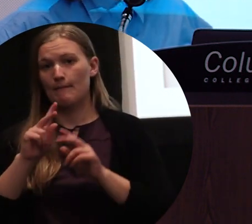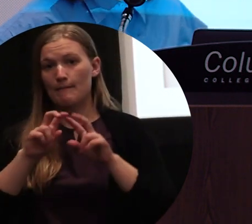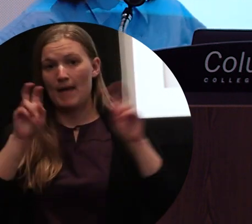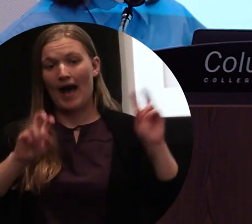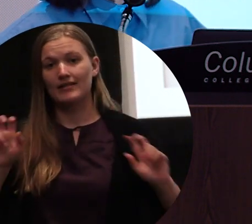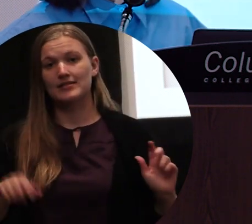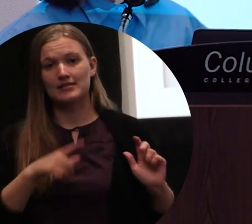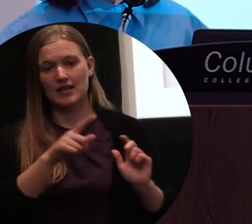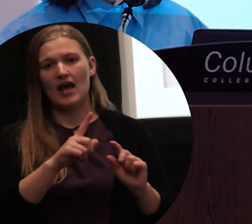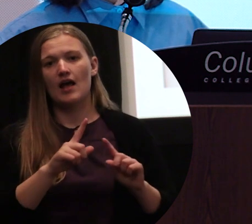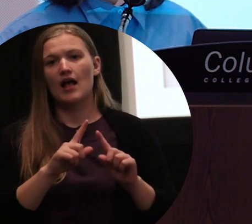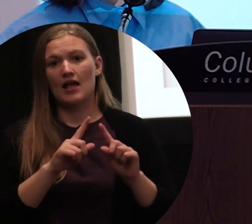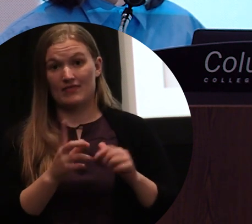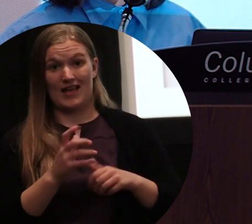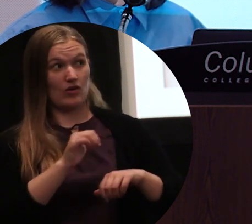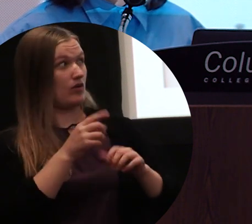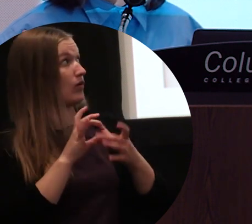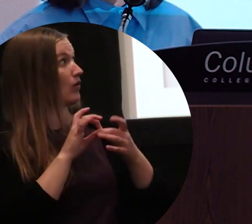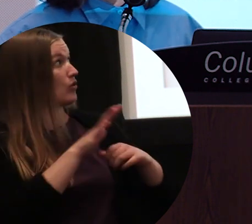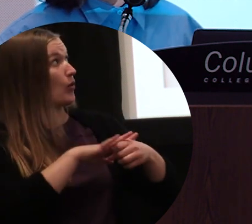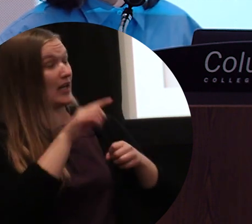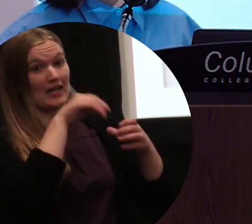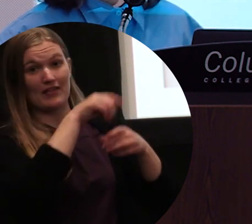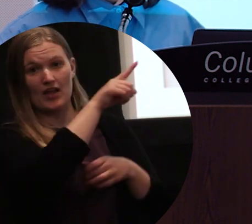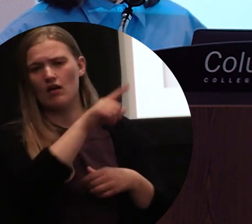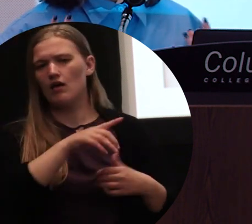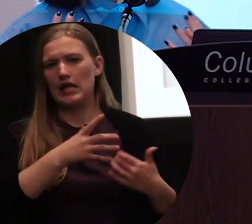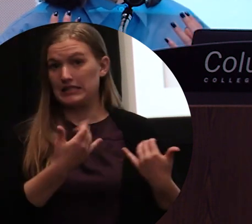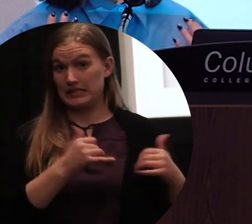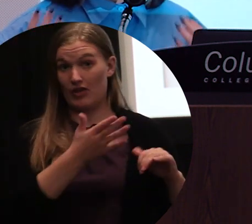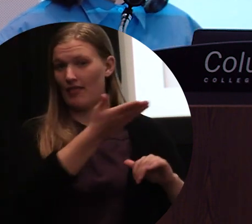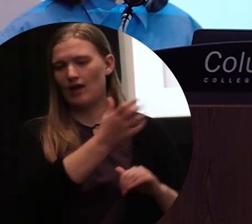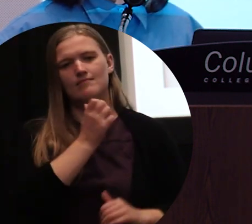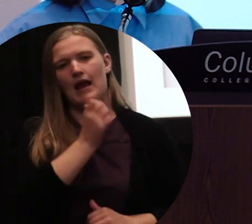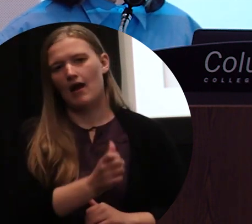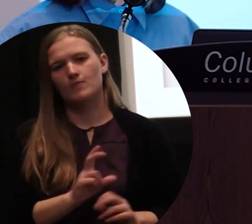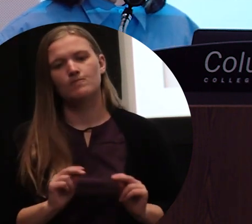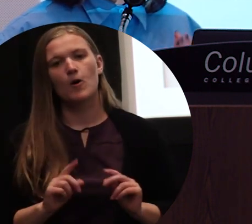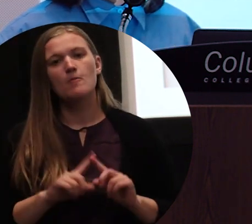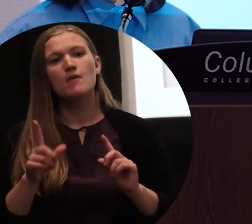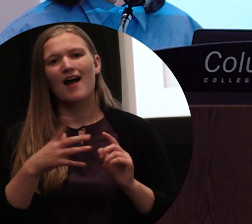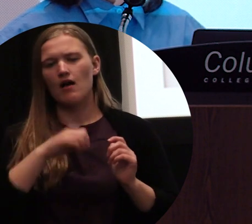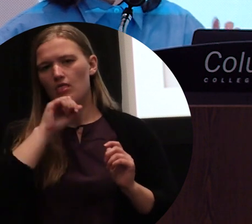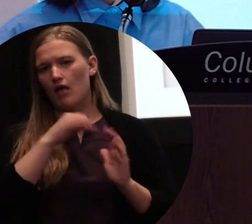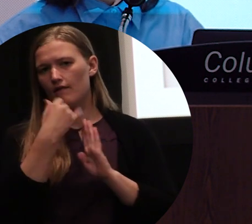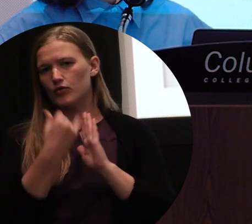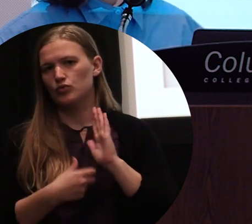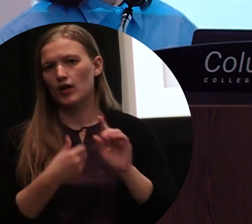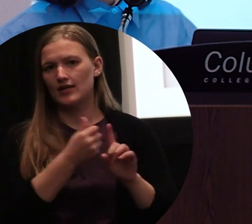located in this palace. So they are no longer existing. But I just really love this drawing of